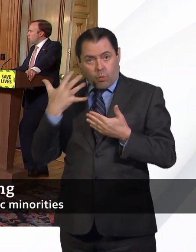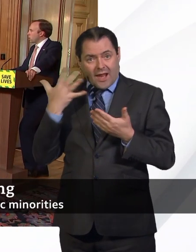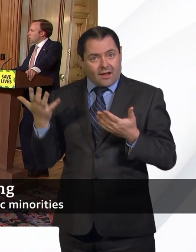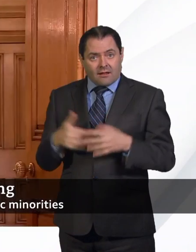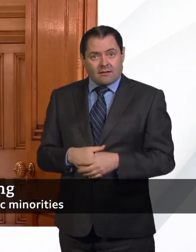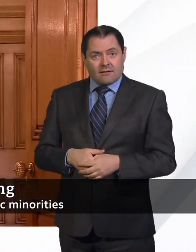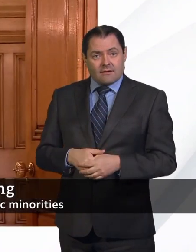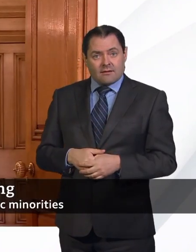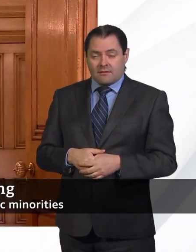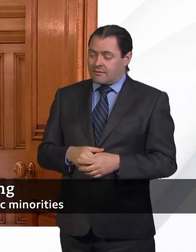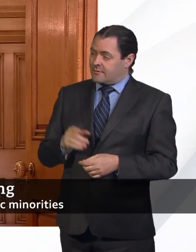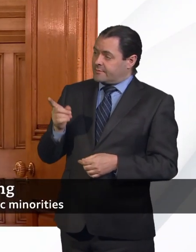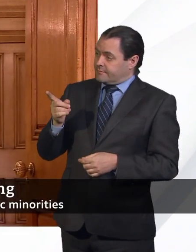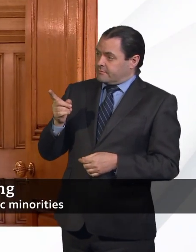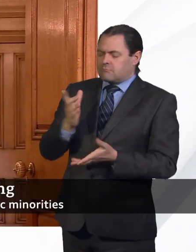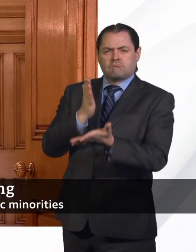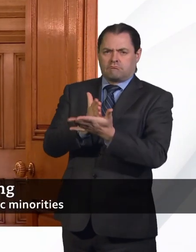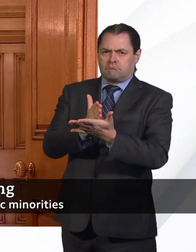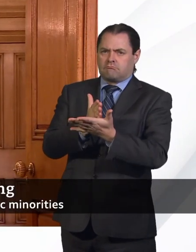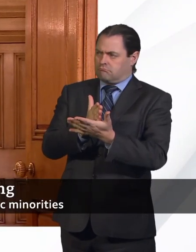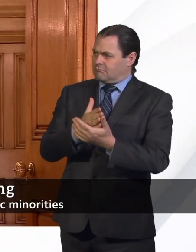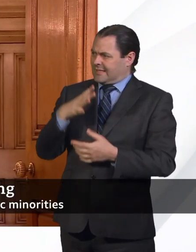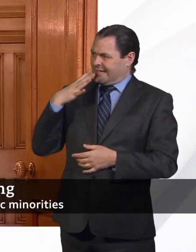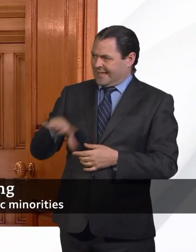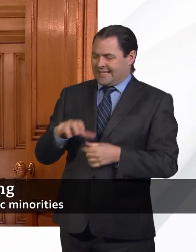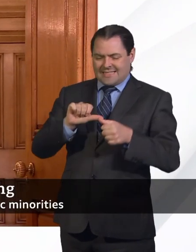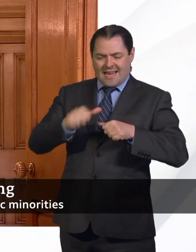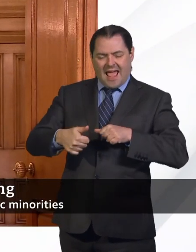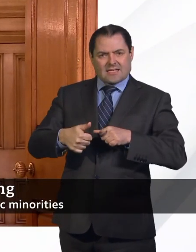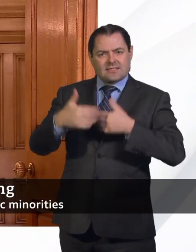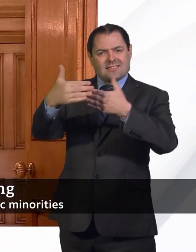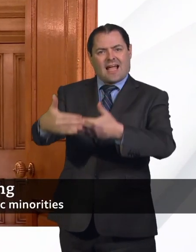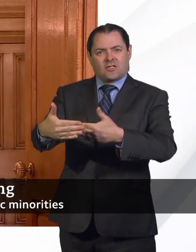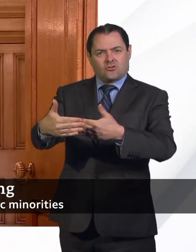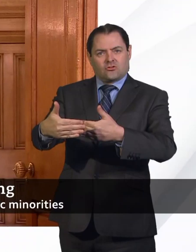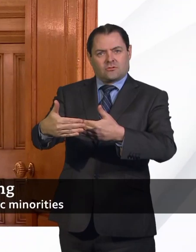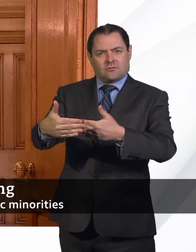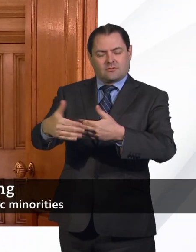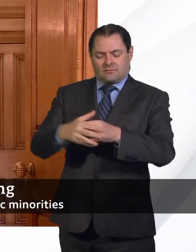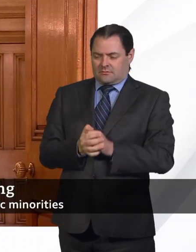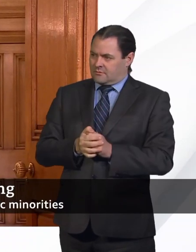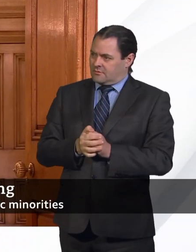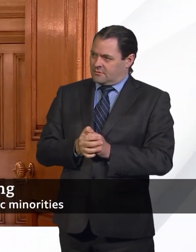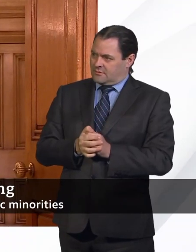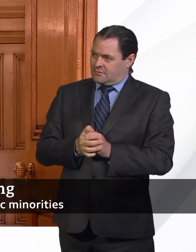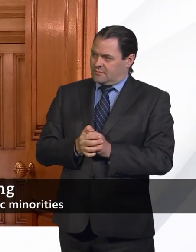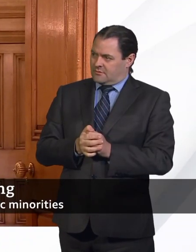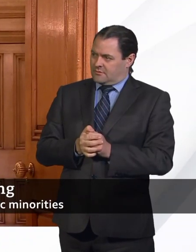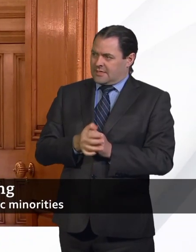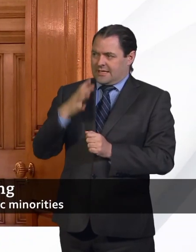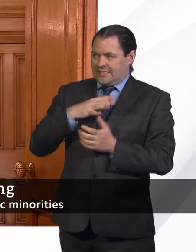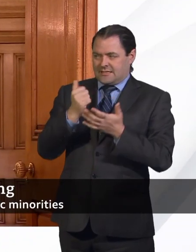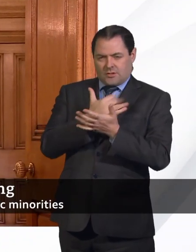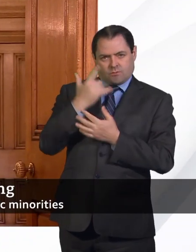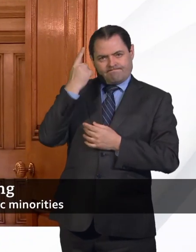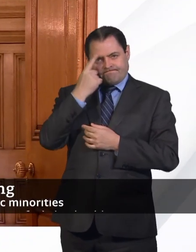Well, absolutely. We need to go through the next stage of work to make sure that we take into account